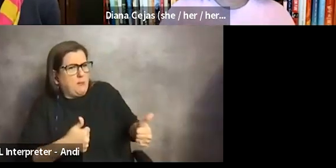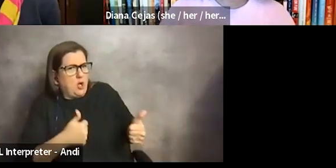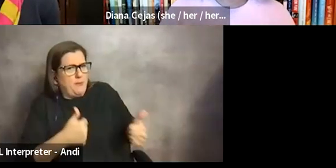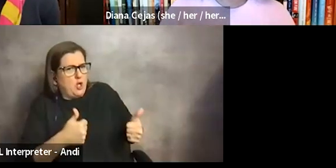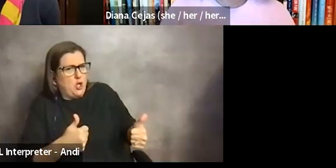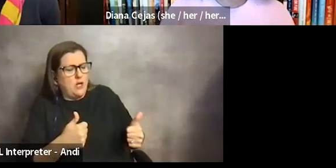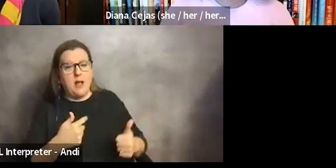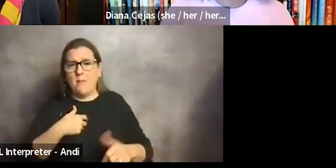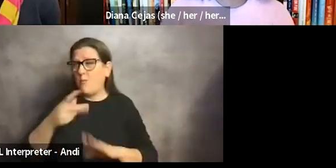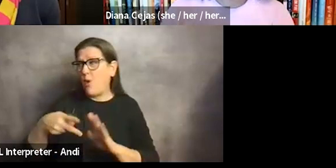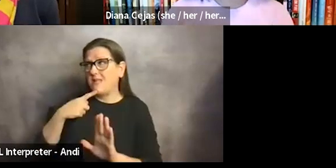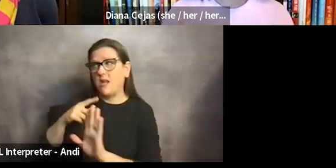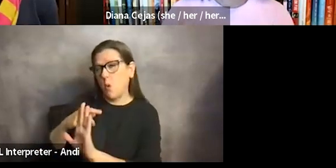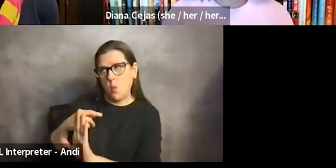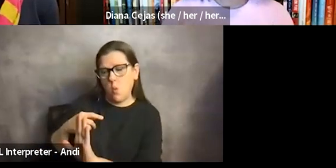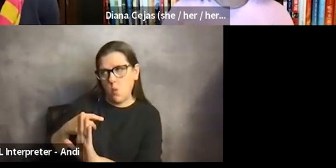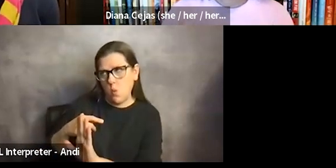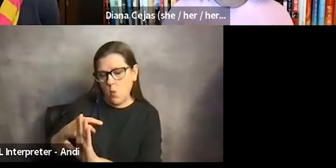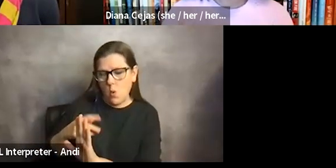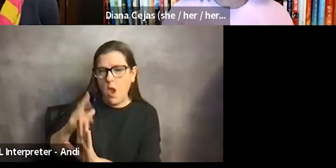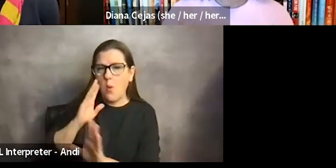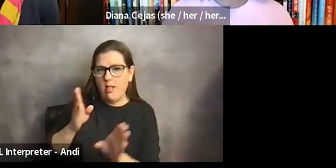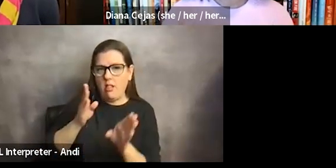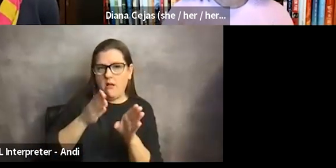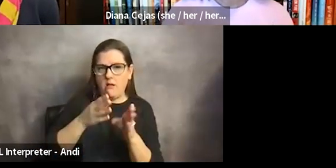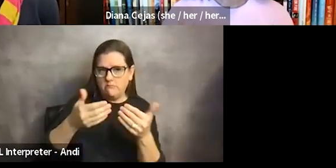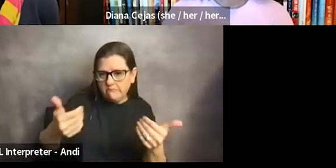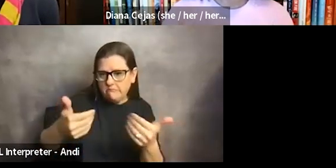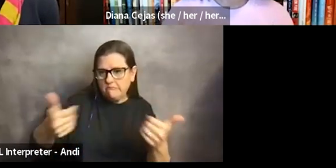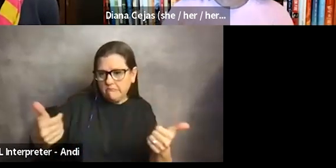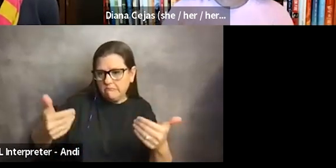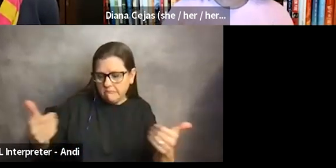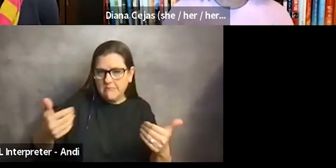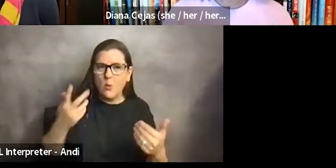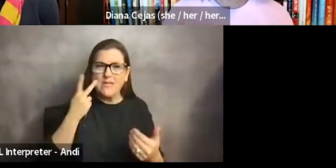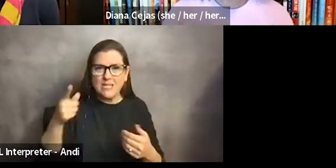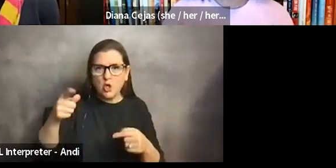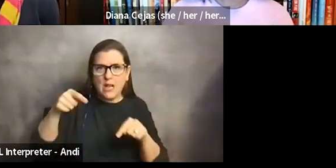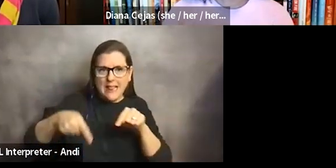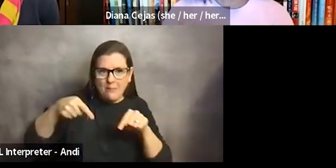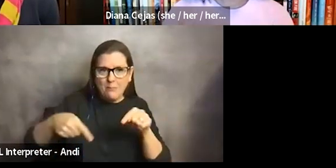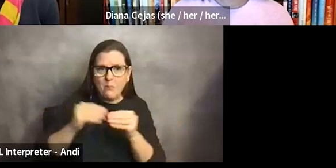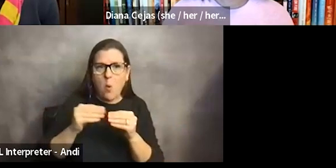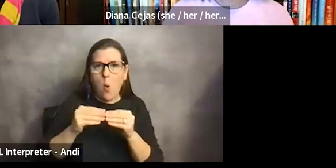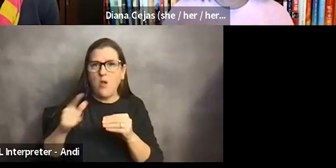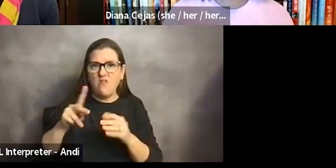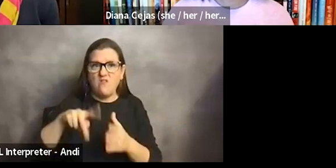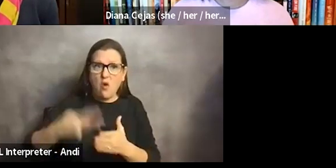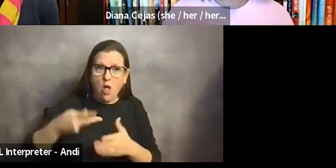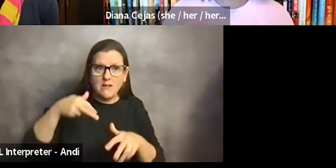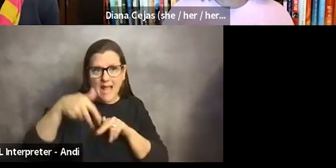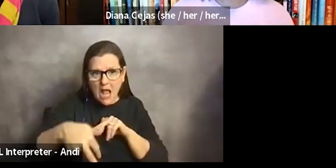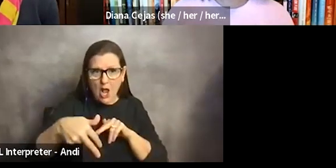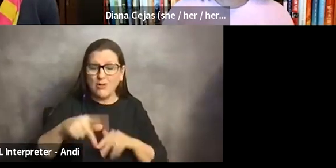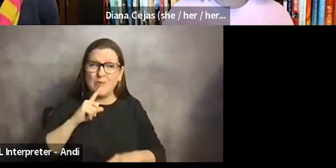said, No, you don't. And we're going to space out your call, because we see that you're limping more, you're falling down the stairs, like I wasn't really pulling it all together.